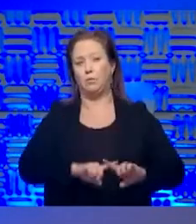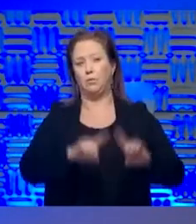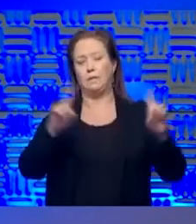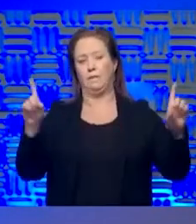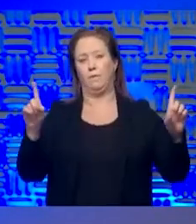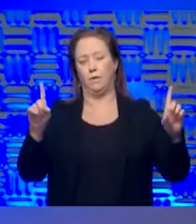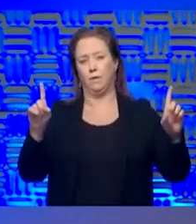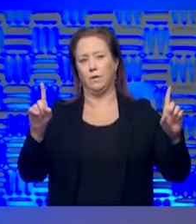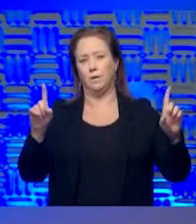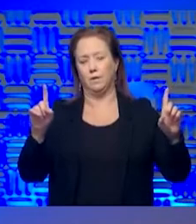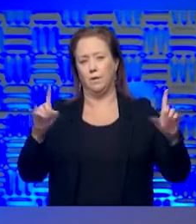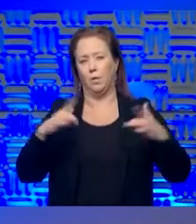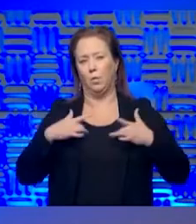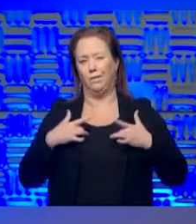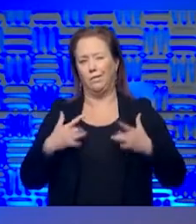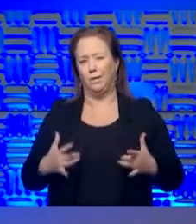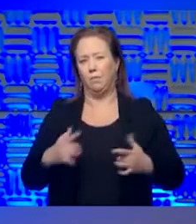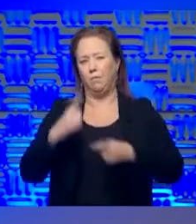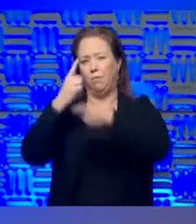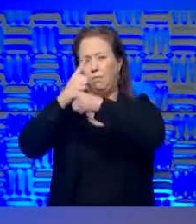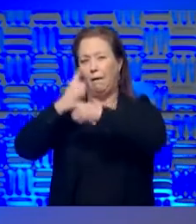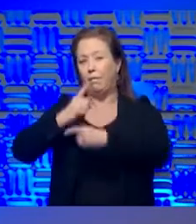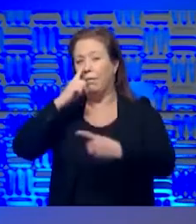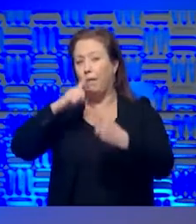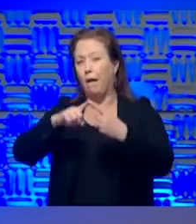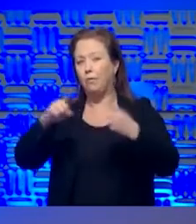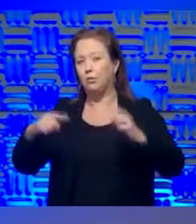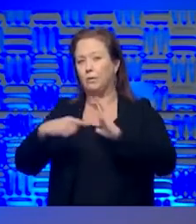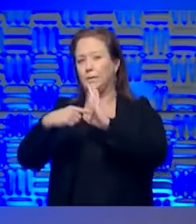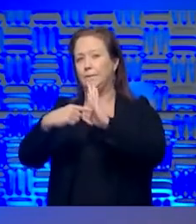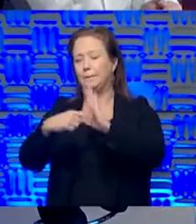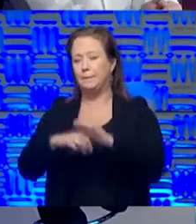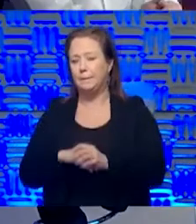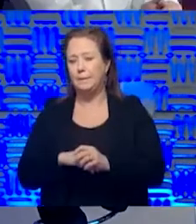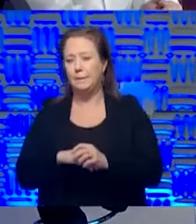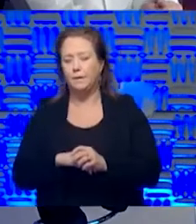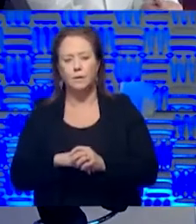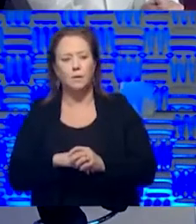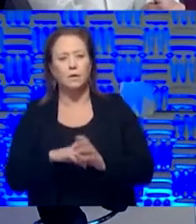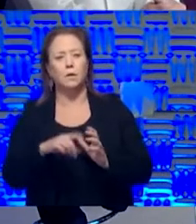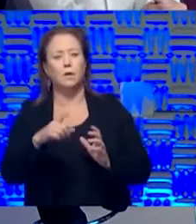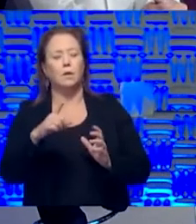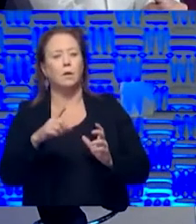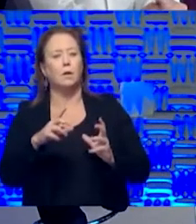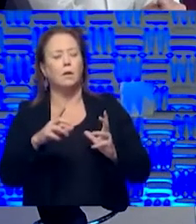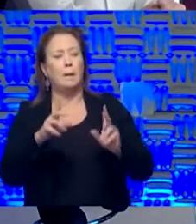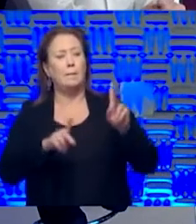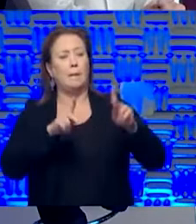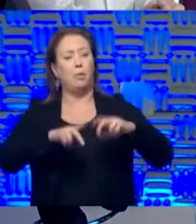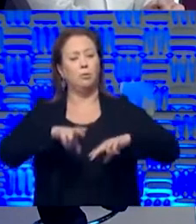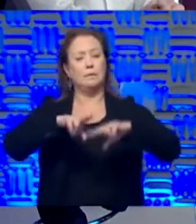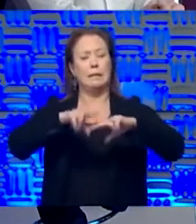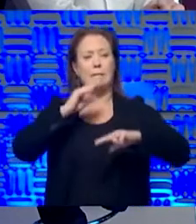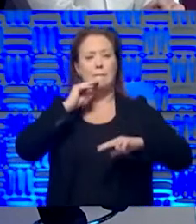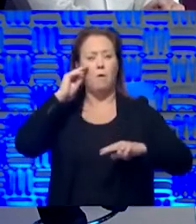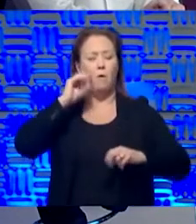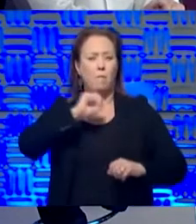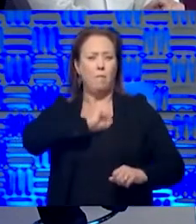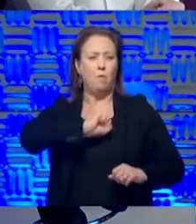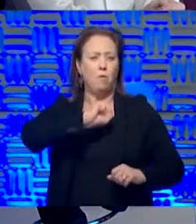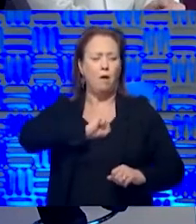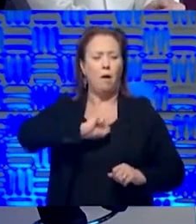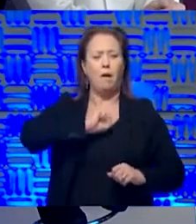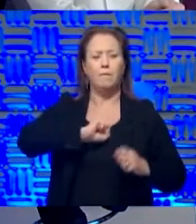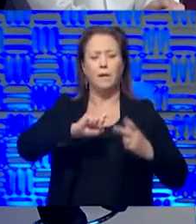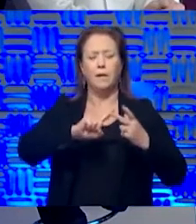than people with just typical regular allergies. Other questions? would you say to folks who are sitting home and they're coughing and they're